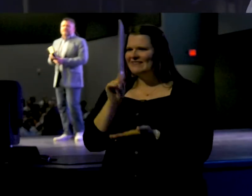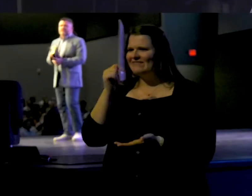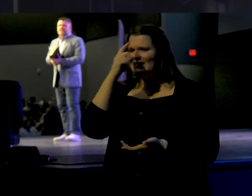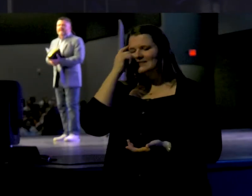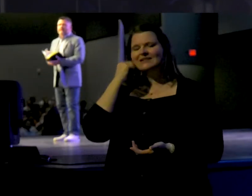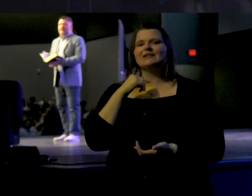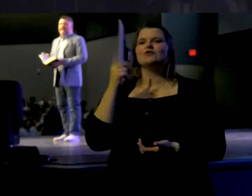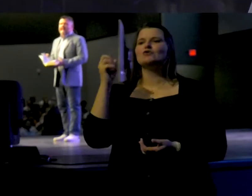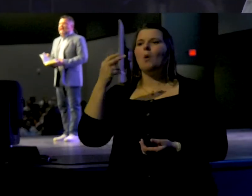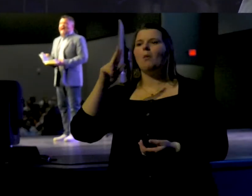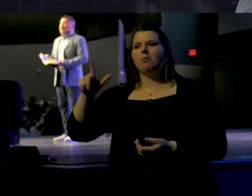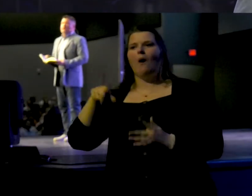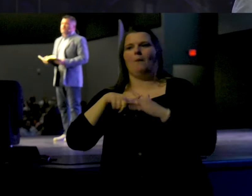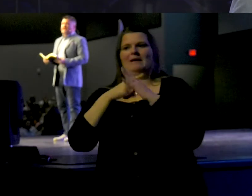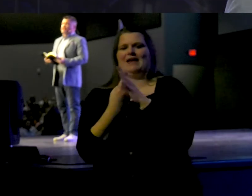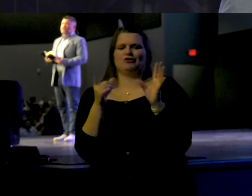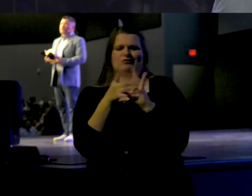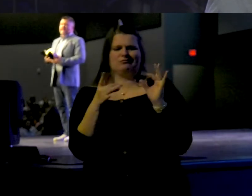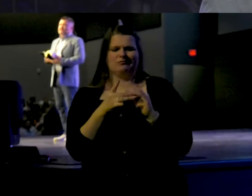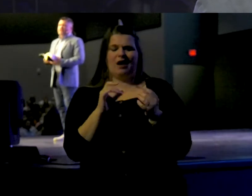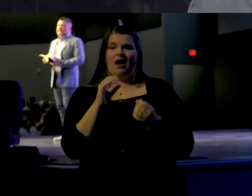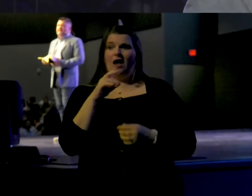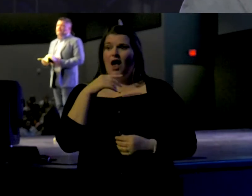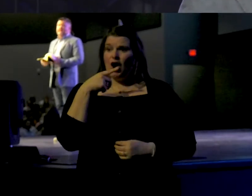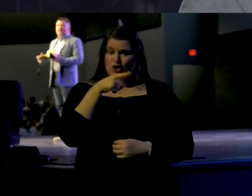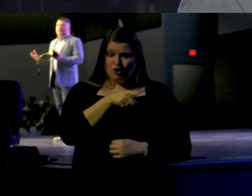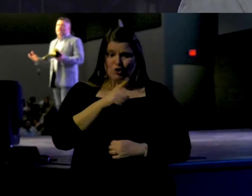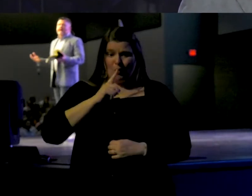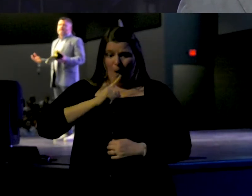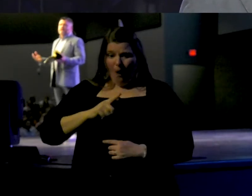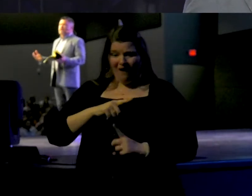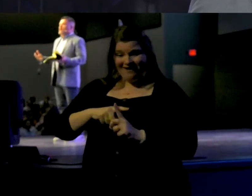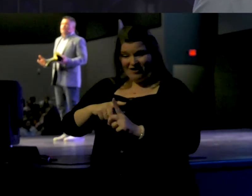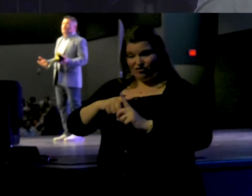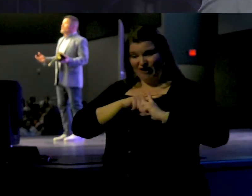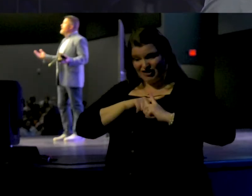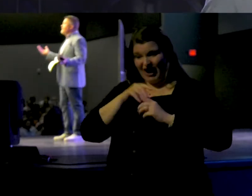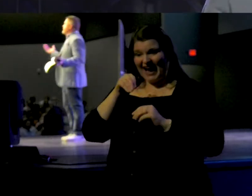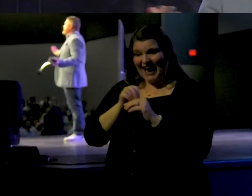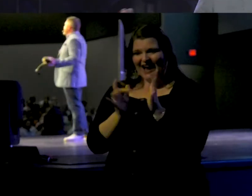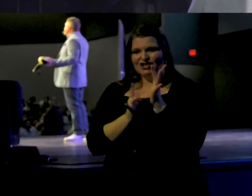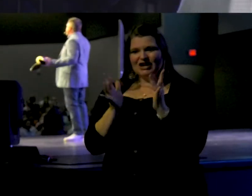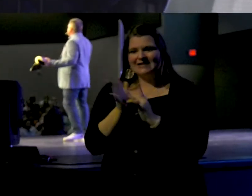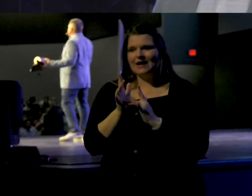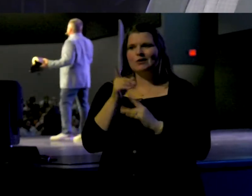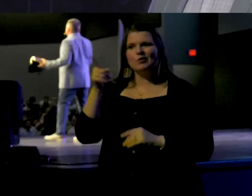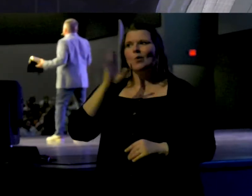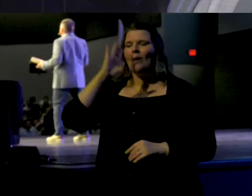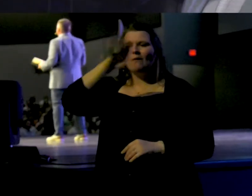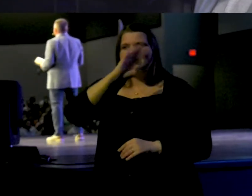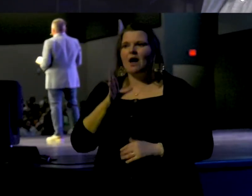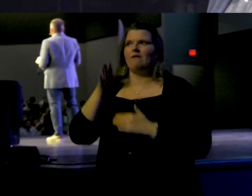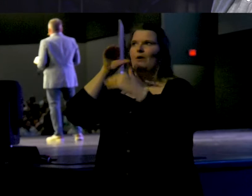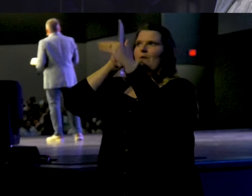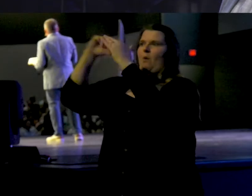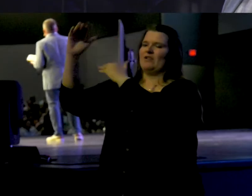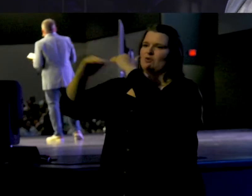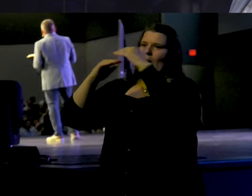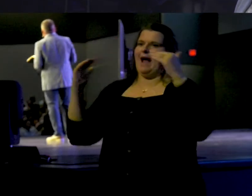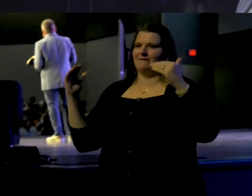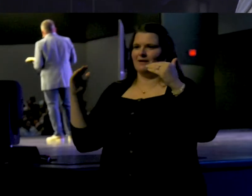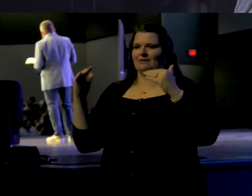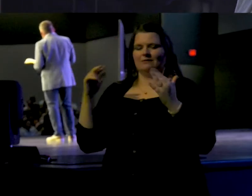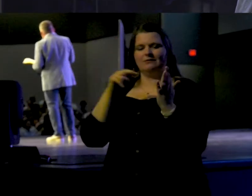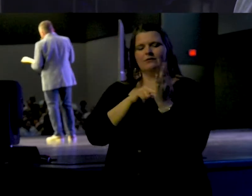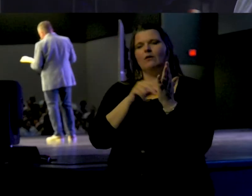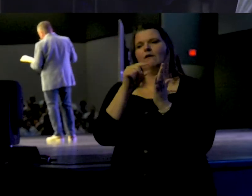he begins to celebrate how unless you're resurrected in Christ, you'll never inherit the kingdom of God. Look at